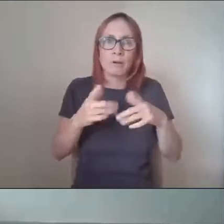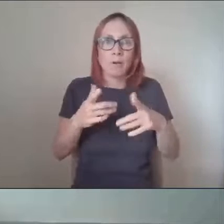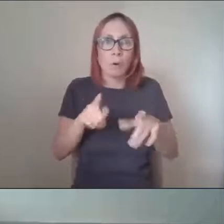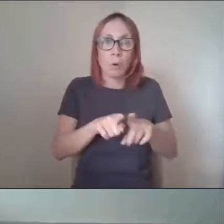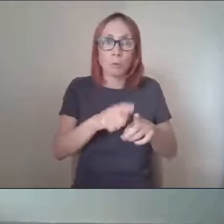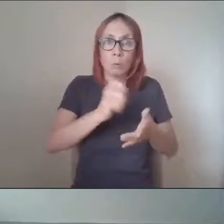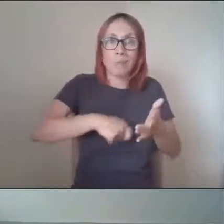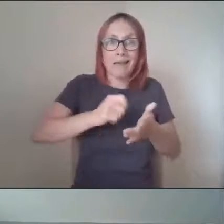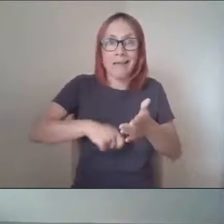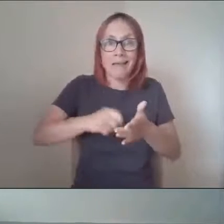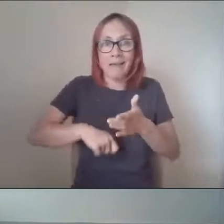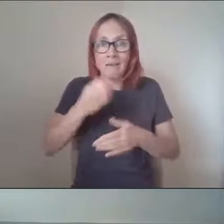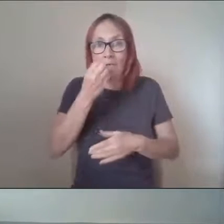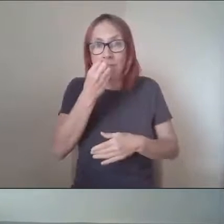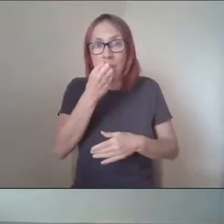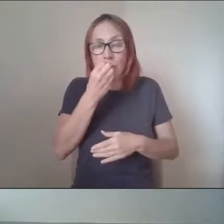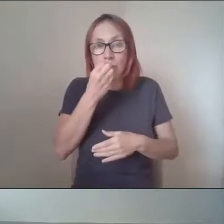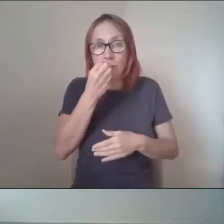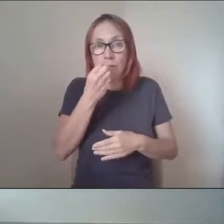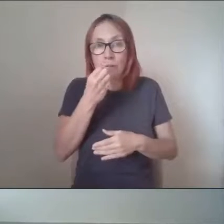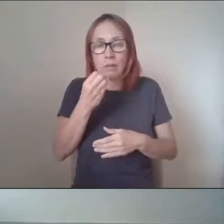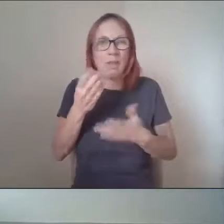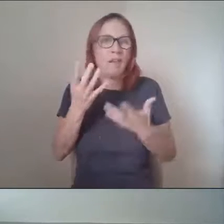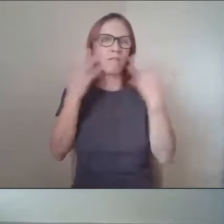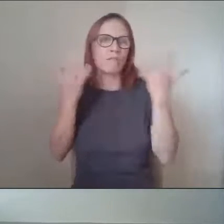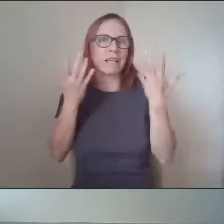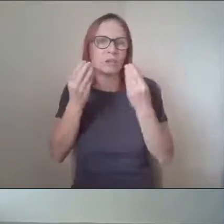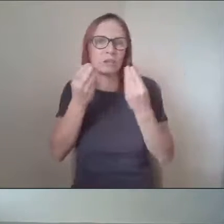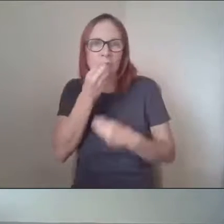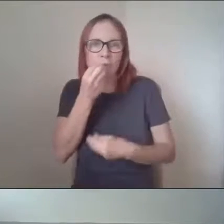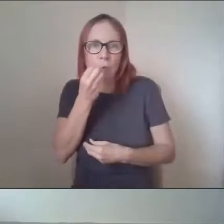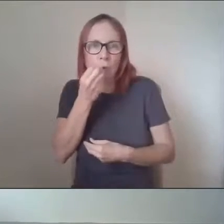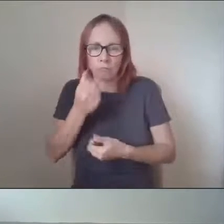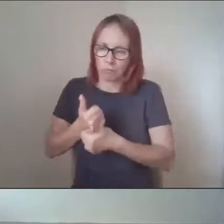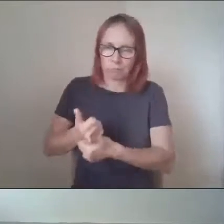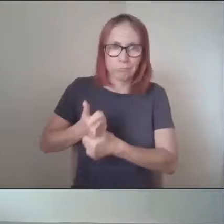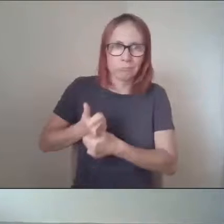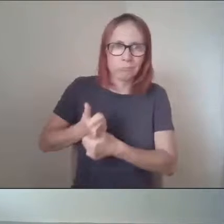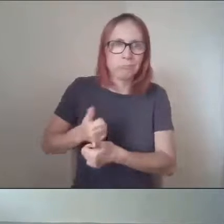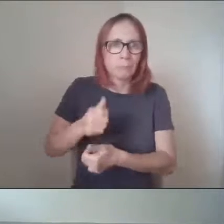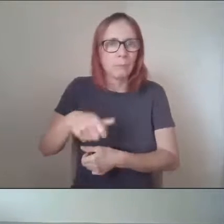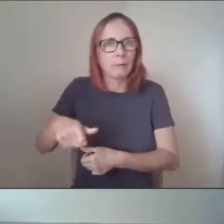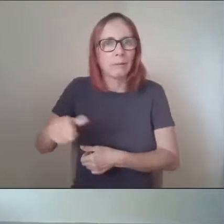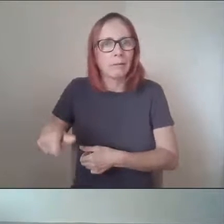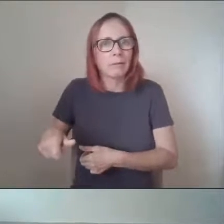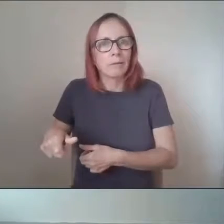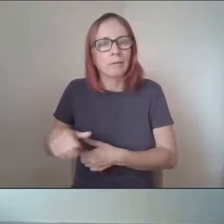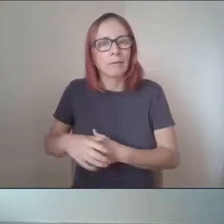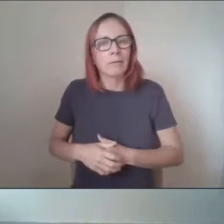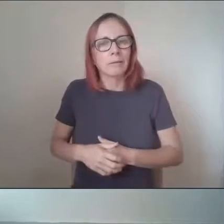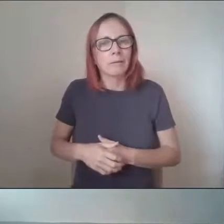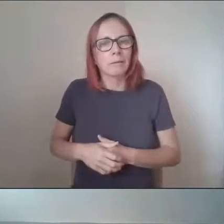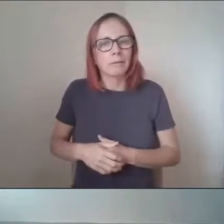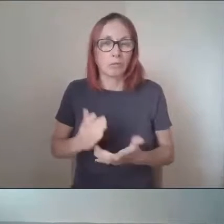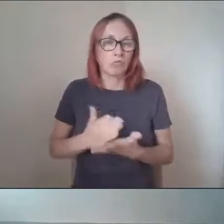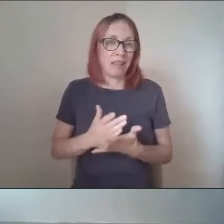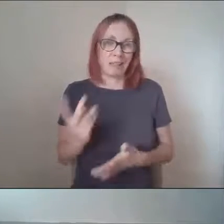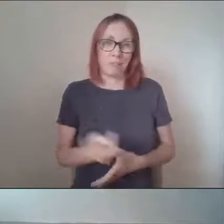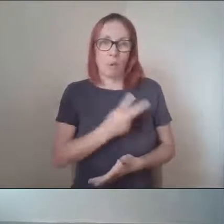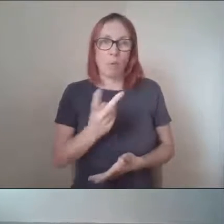well, the ambient side of it, to help people. So yeah, it's a mixture of both.